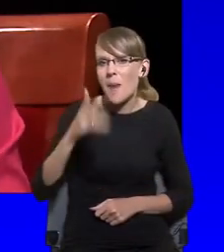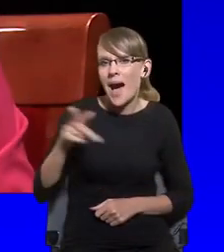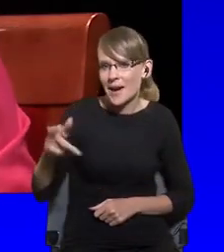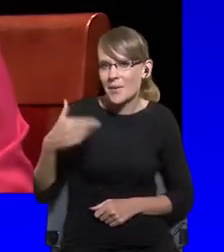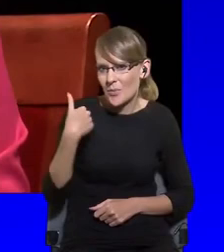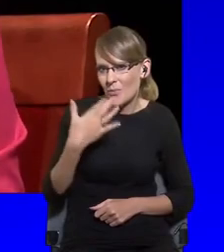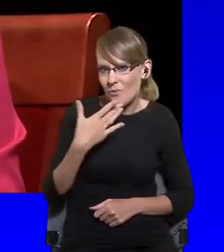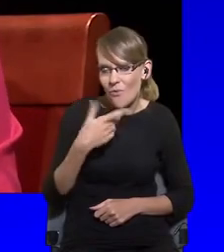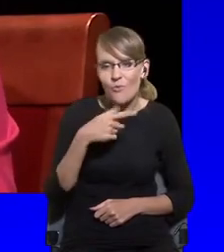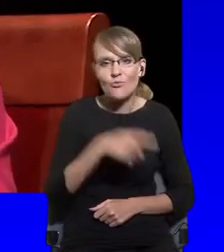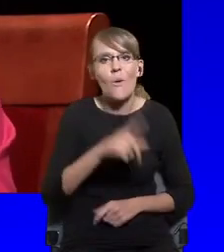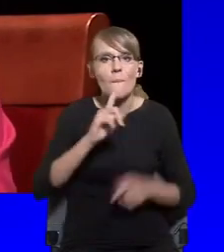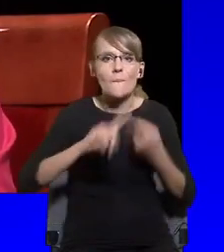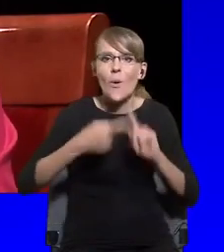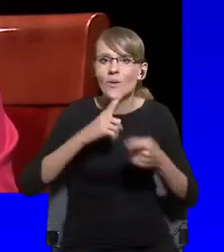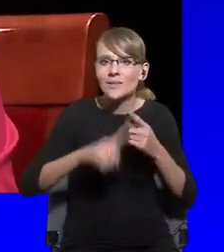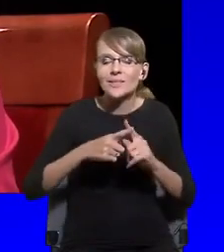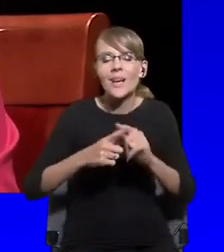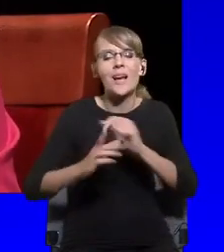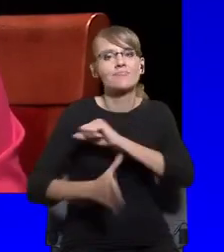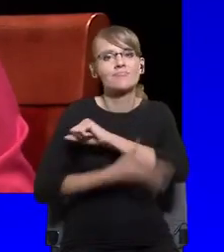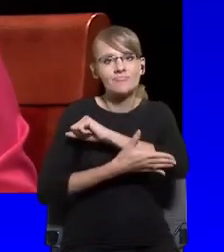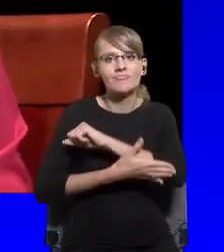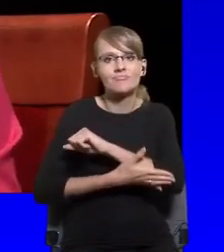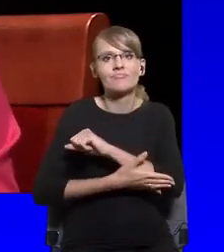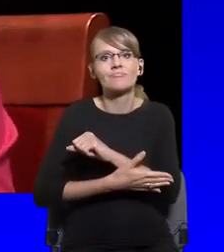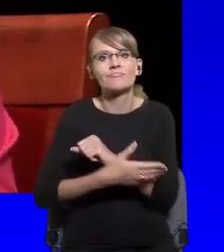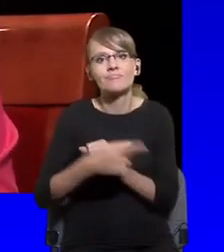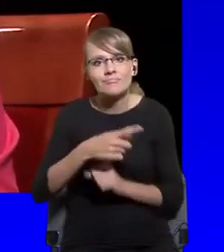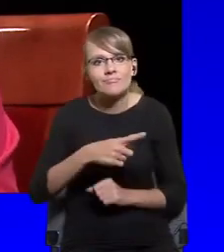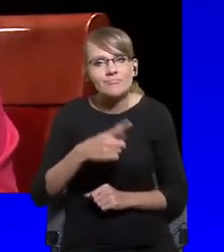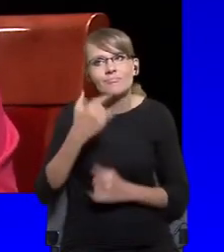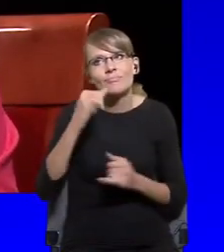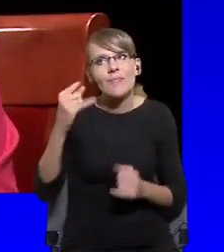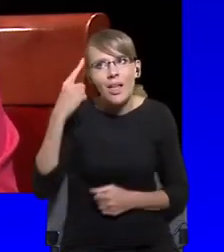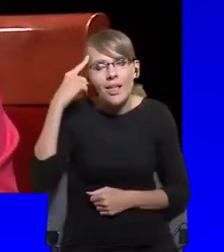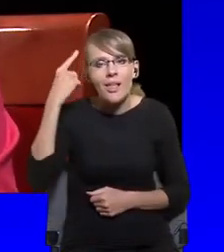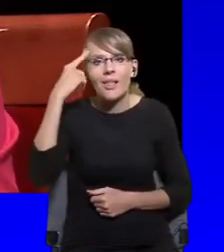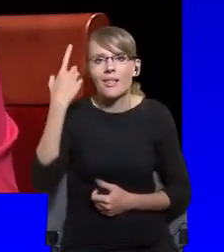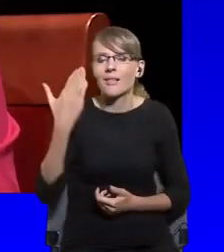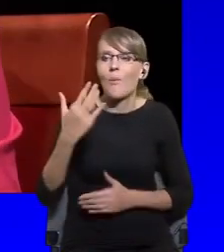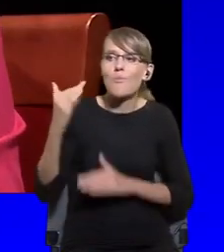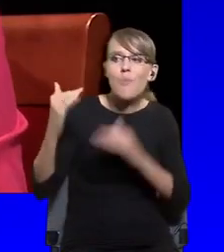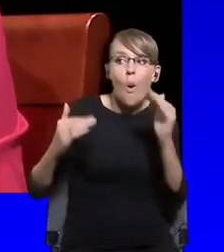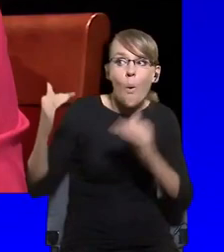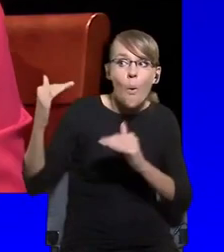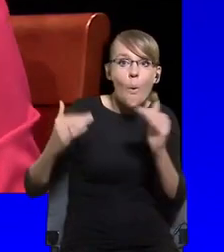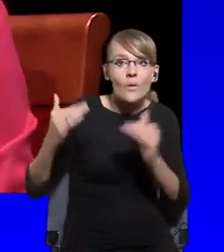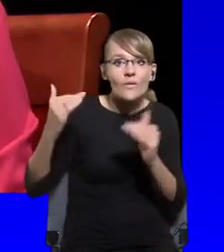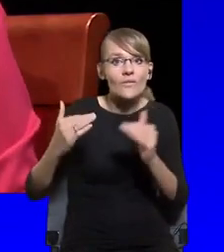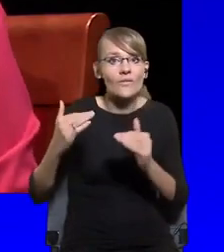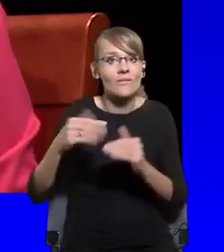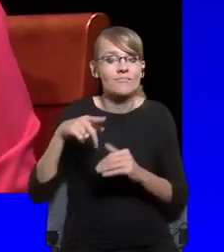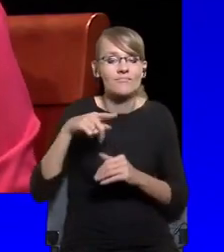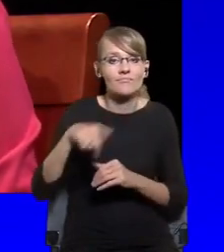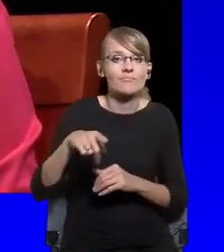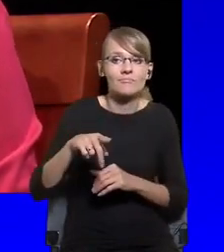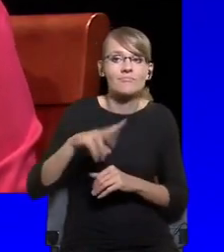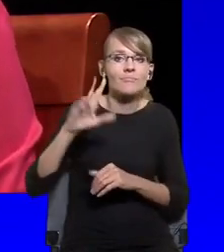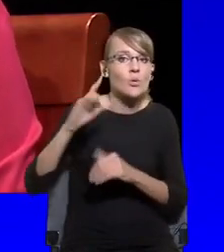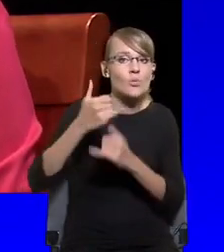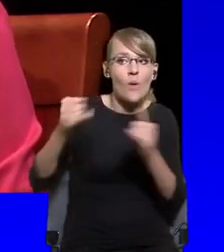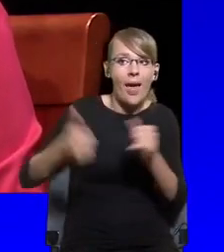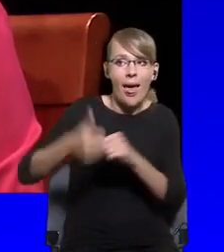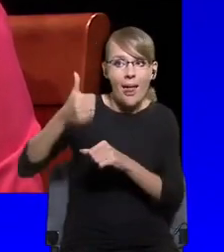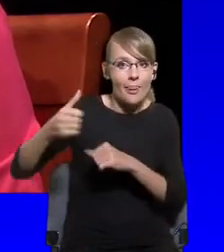comparison. It was based on resentment towards the liberal edits. But at least in my country, and I